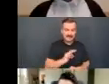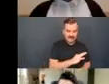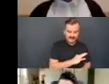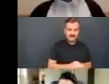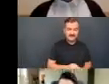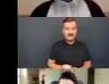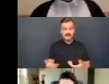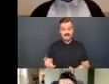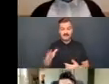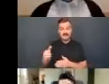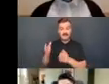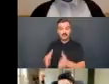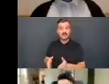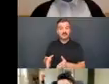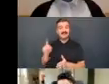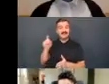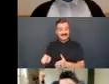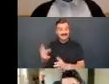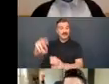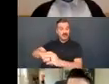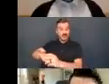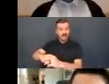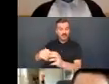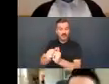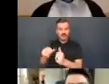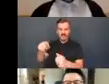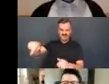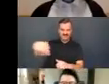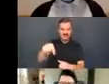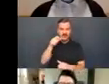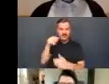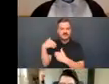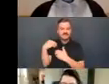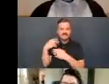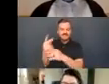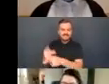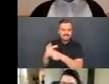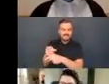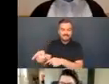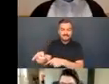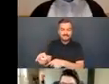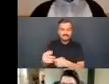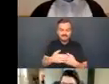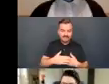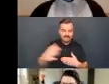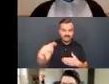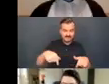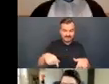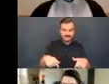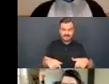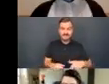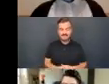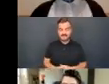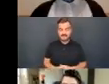that person needs to be included in the circle of care in the rest of this pandemic and in all future